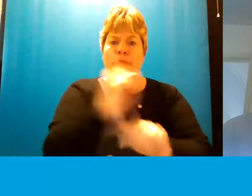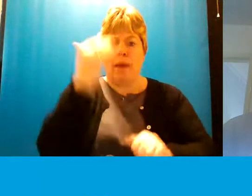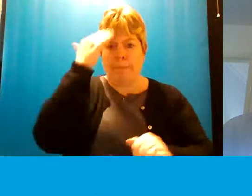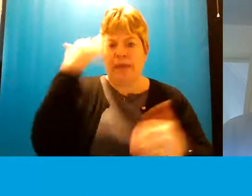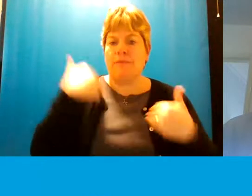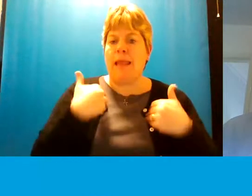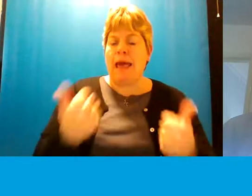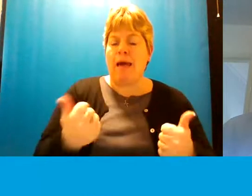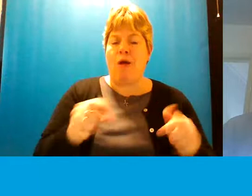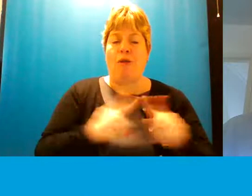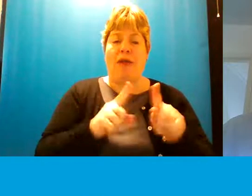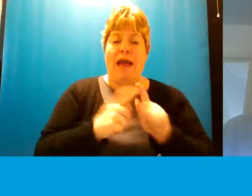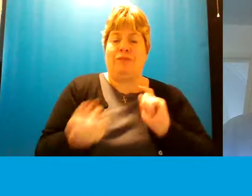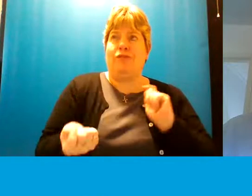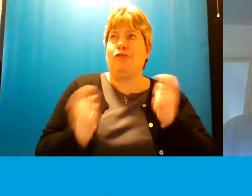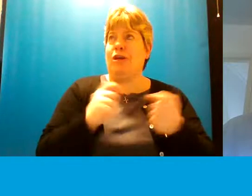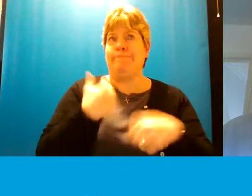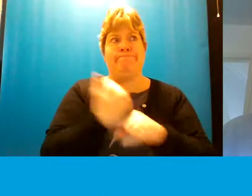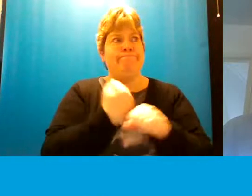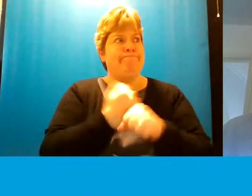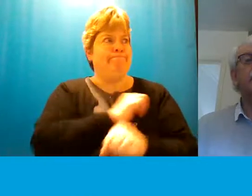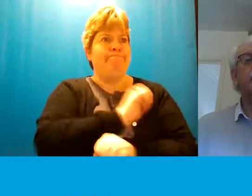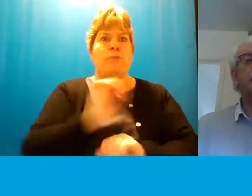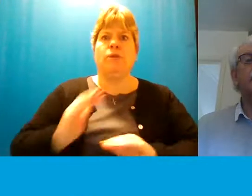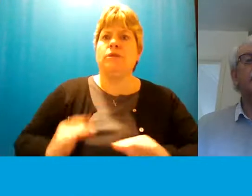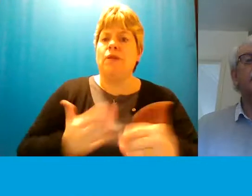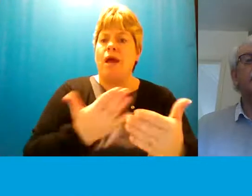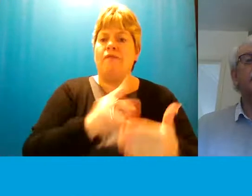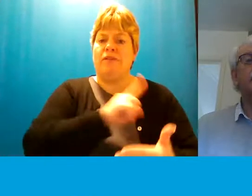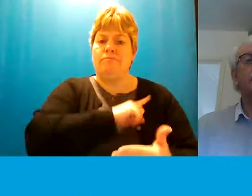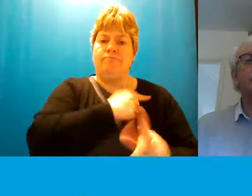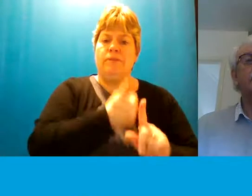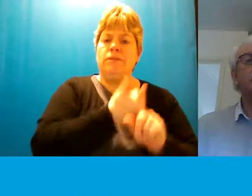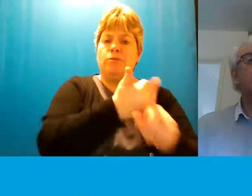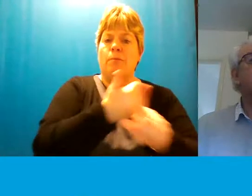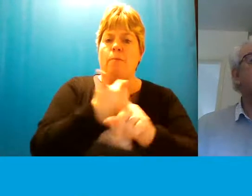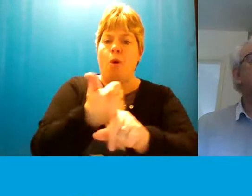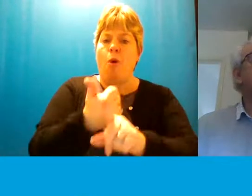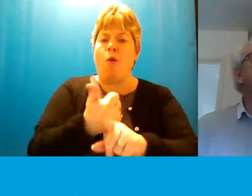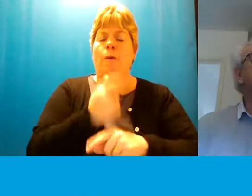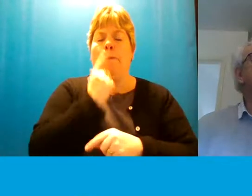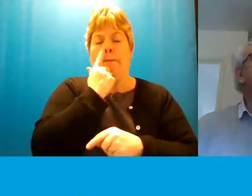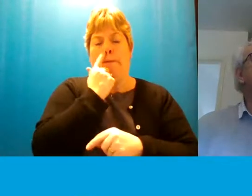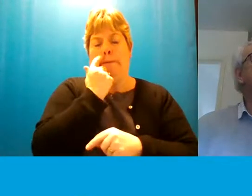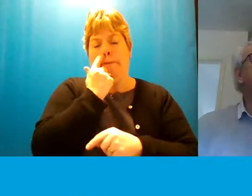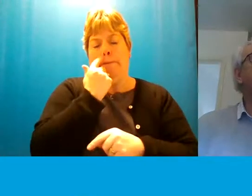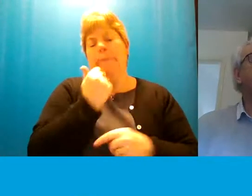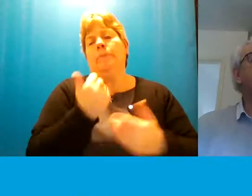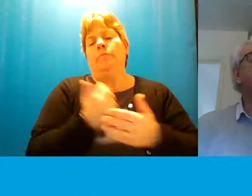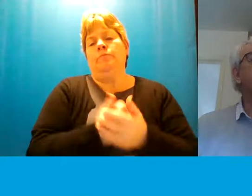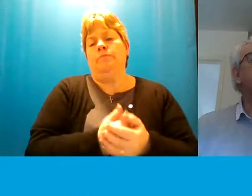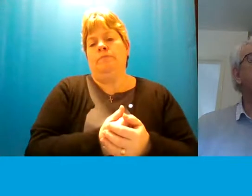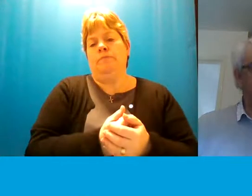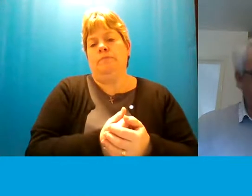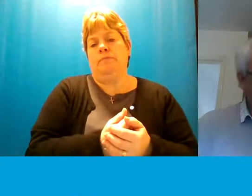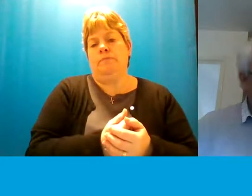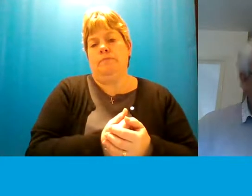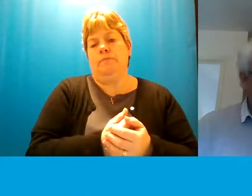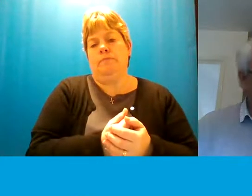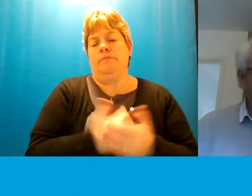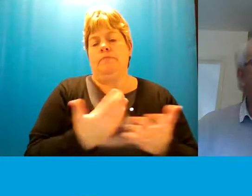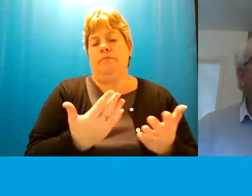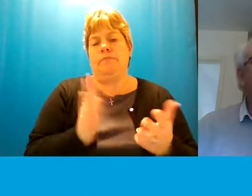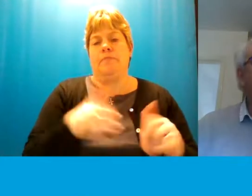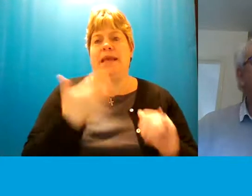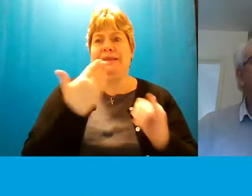and the changes that we were making to services to support um to support that um need now obviously